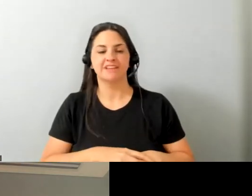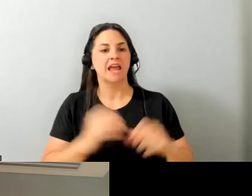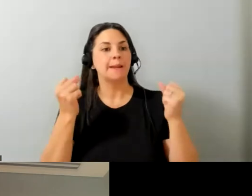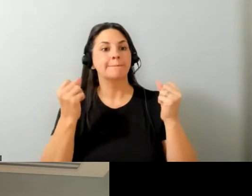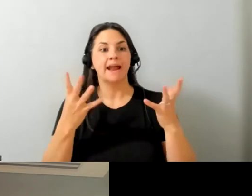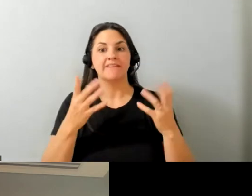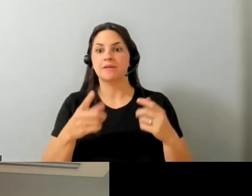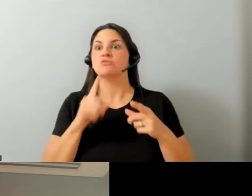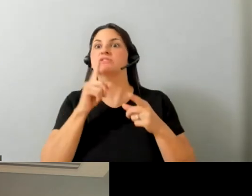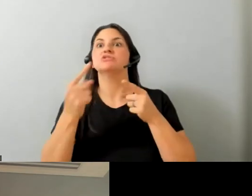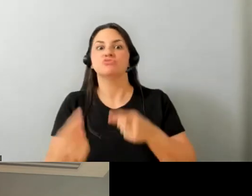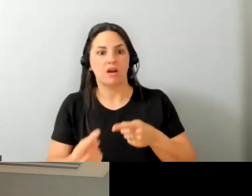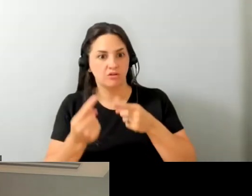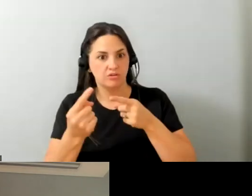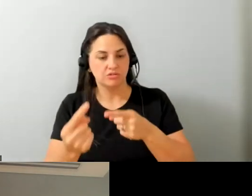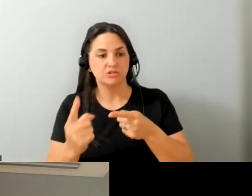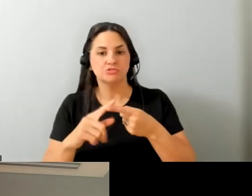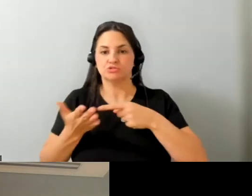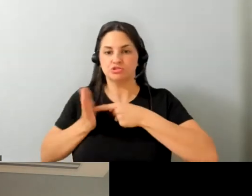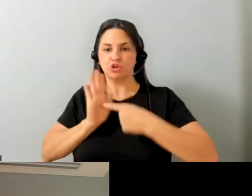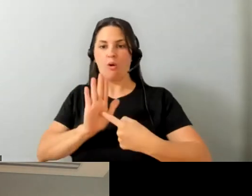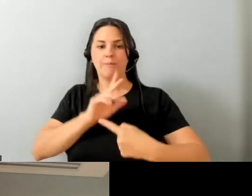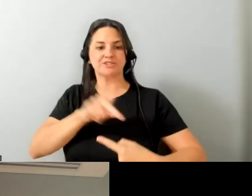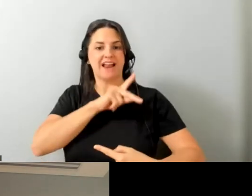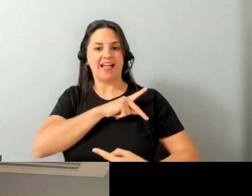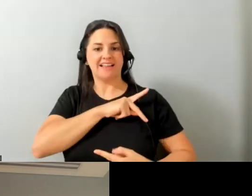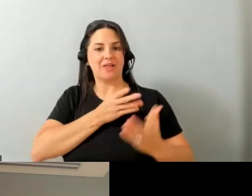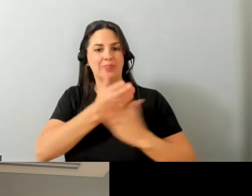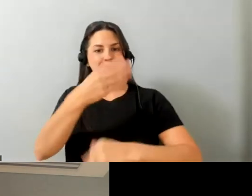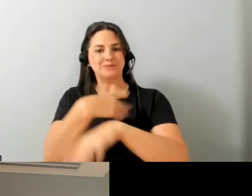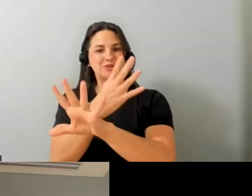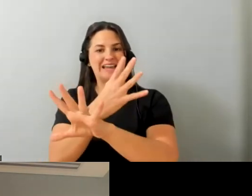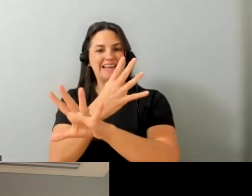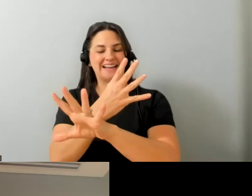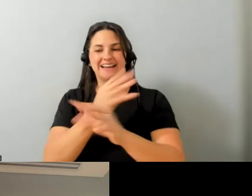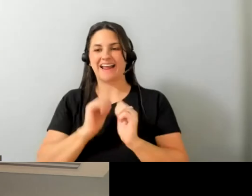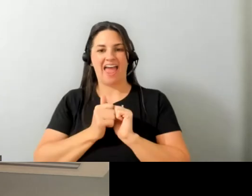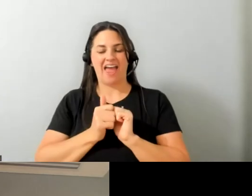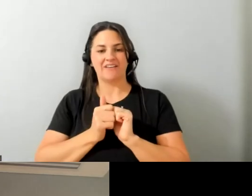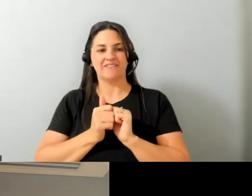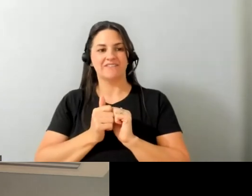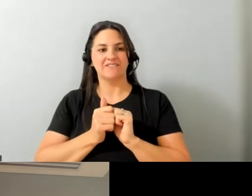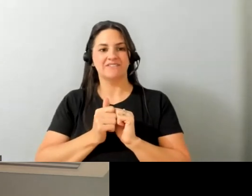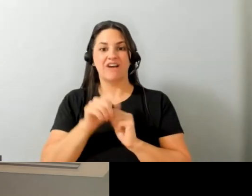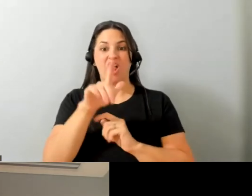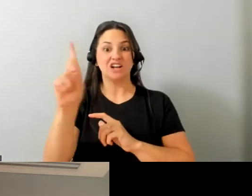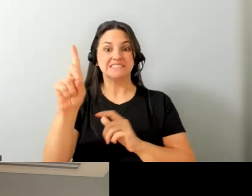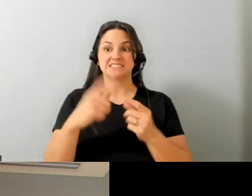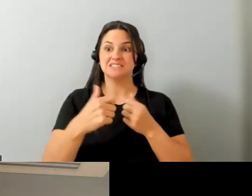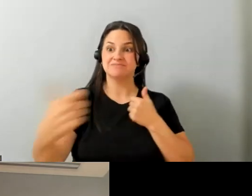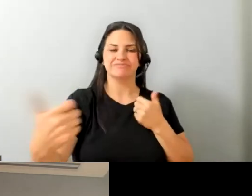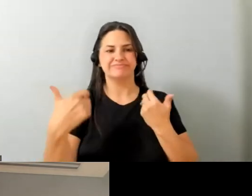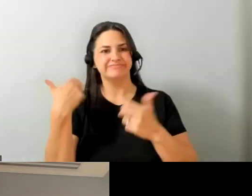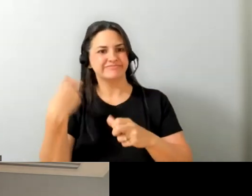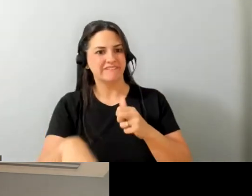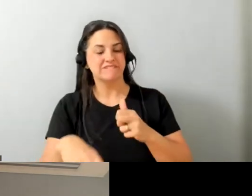really struggled to show their personality over the screen a lot of this is you know a lot of people forget